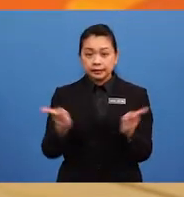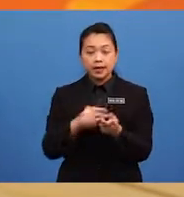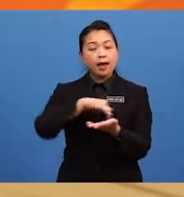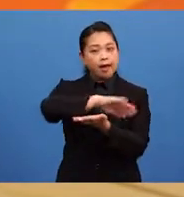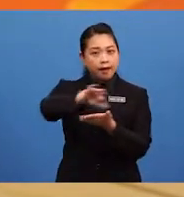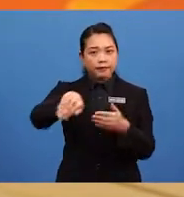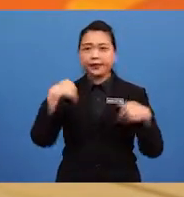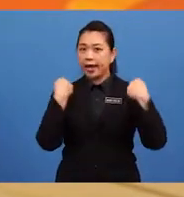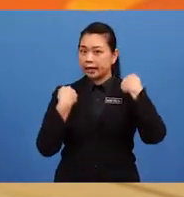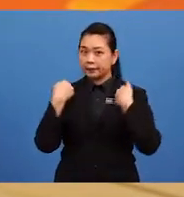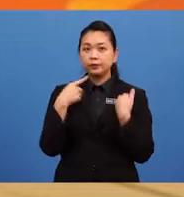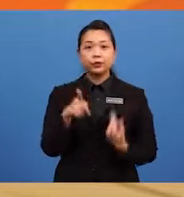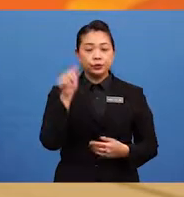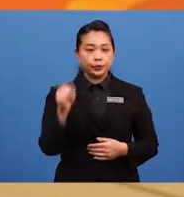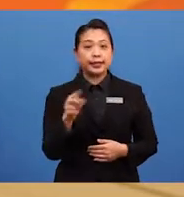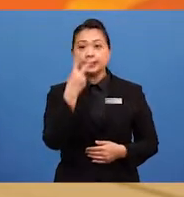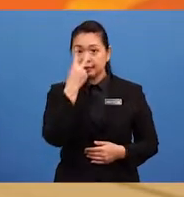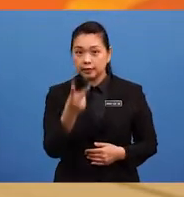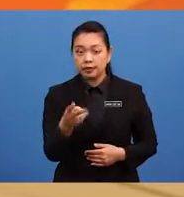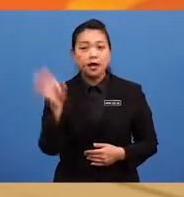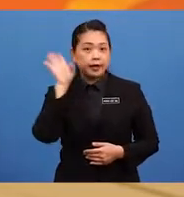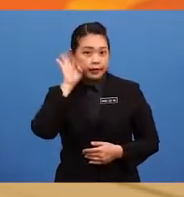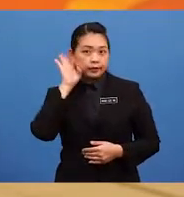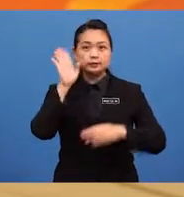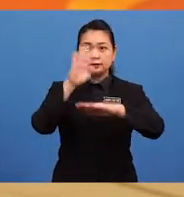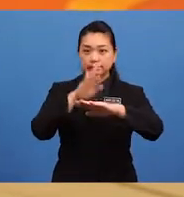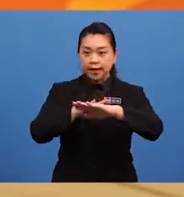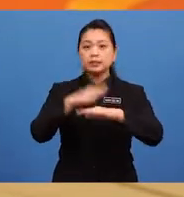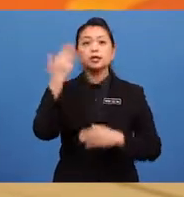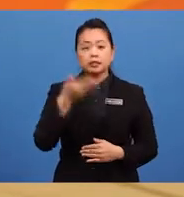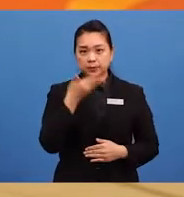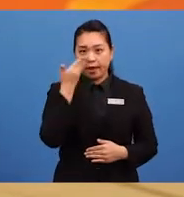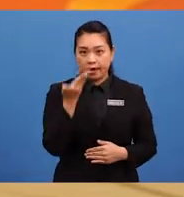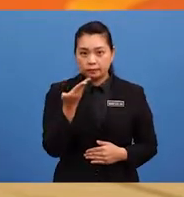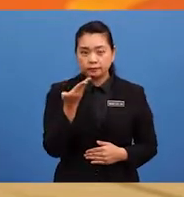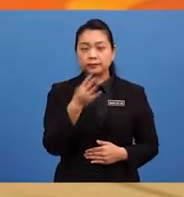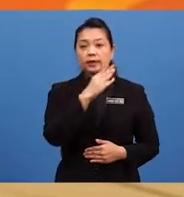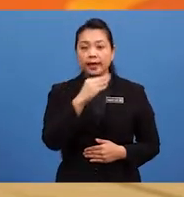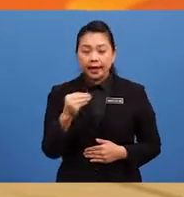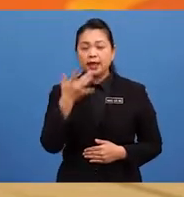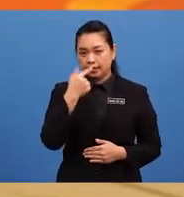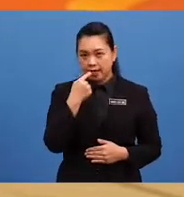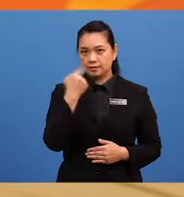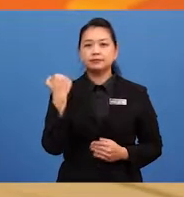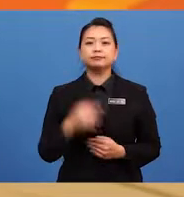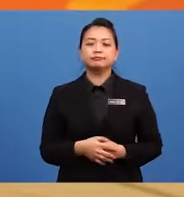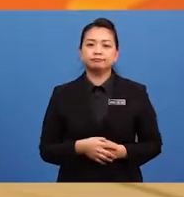that you can see, hear, touch, smell, and taste.